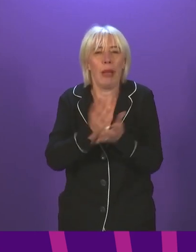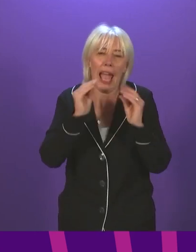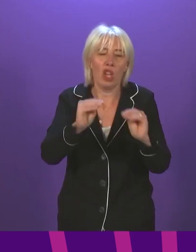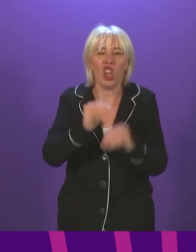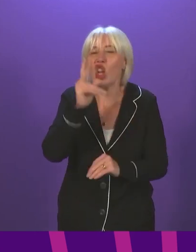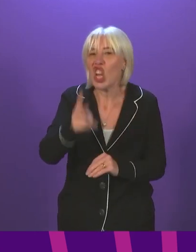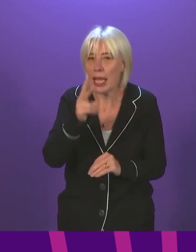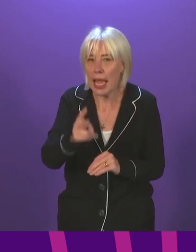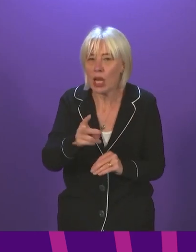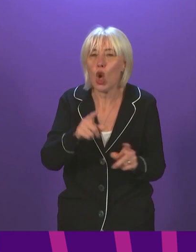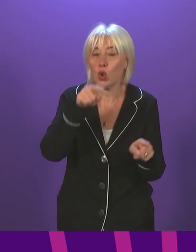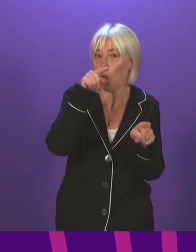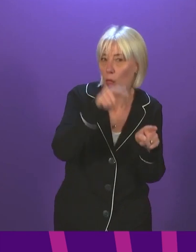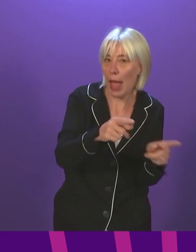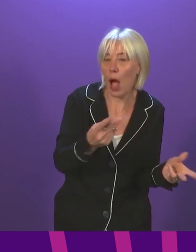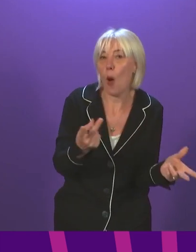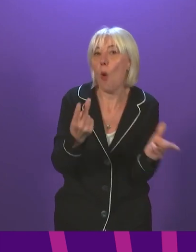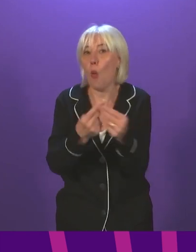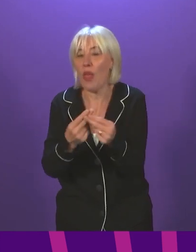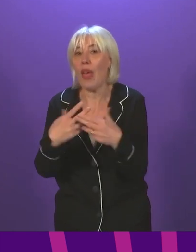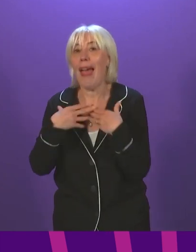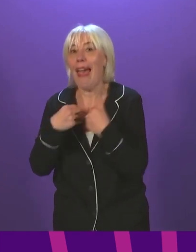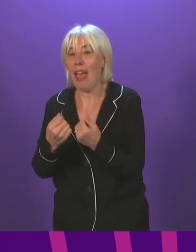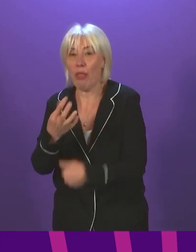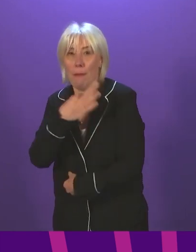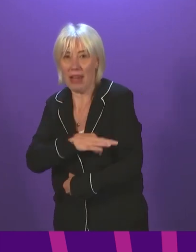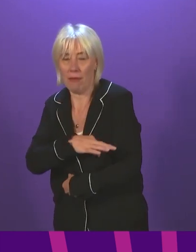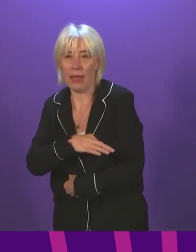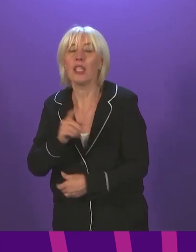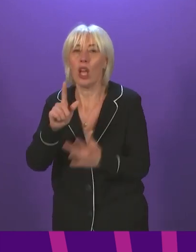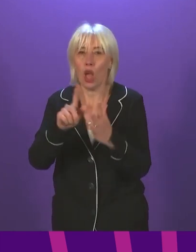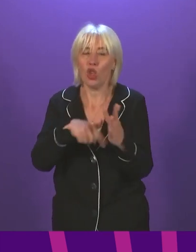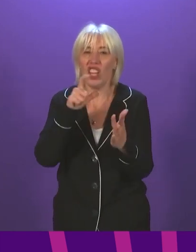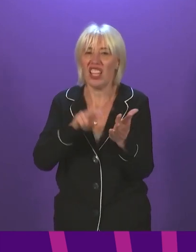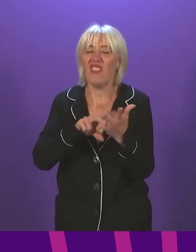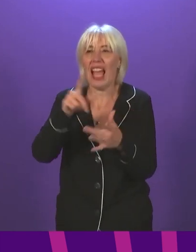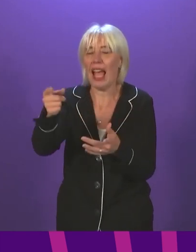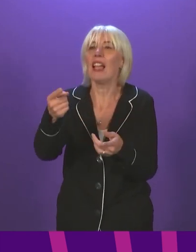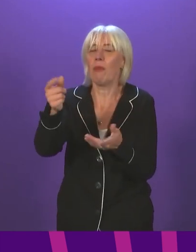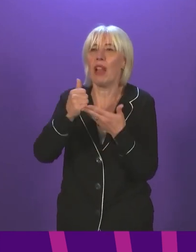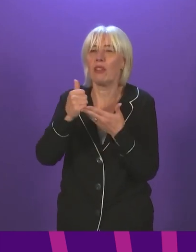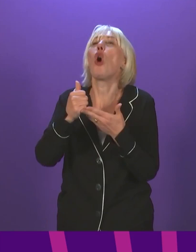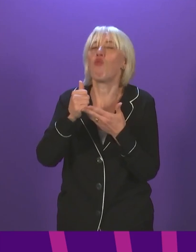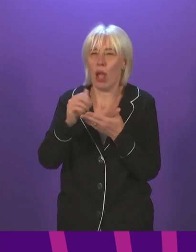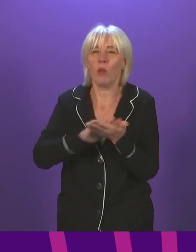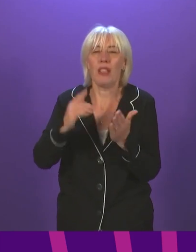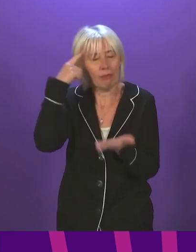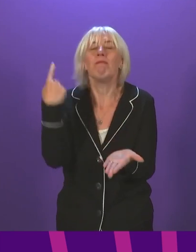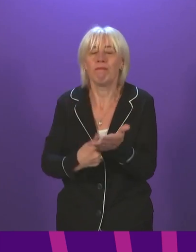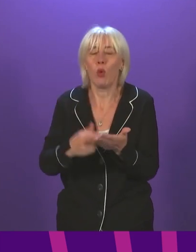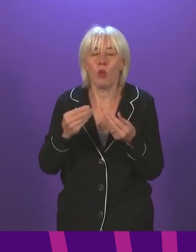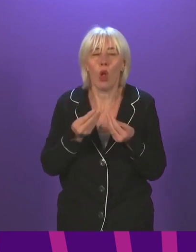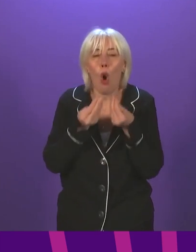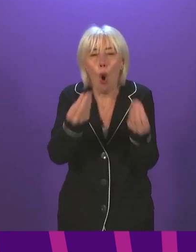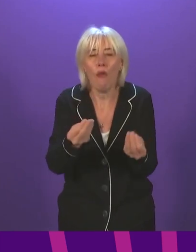the health benefits previously identified in the JCVI advice, extending the offer of vaccination to all 12 to 15